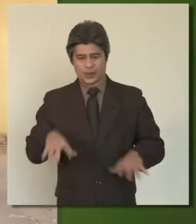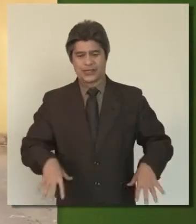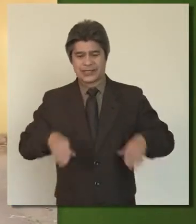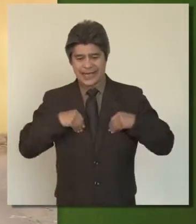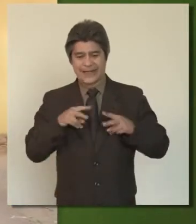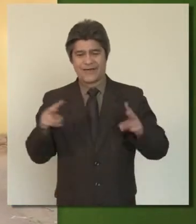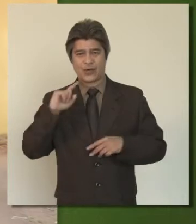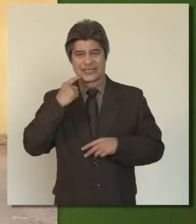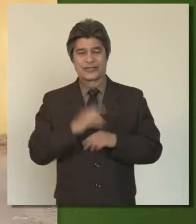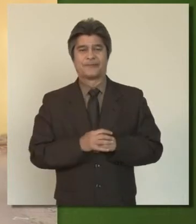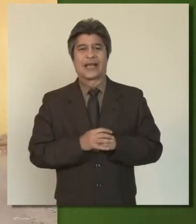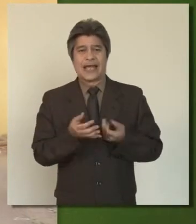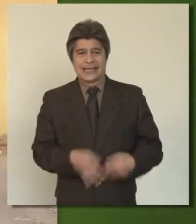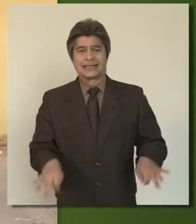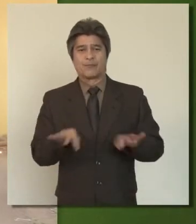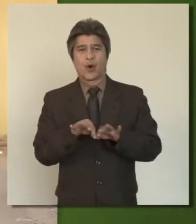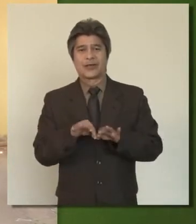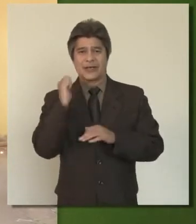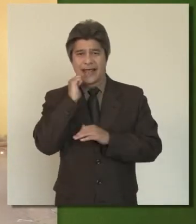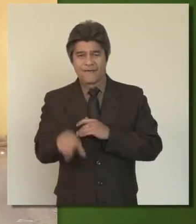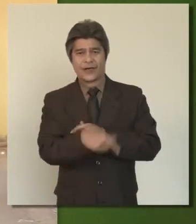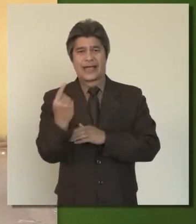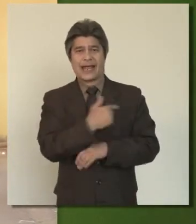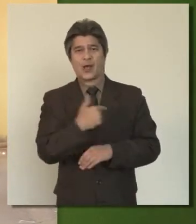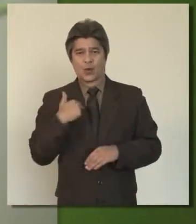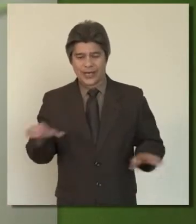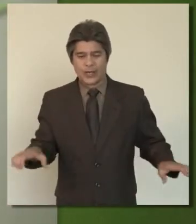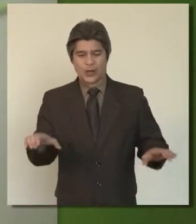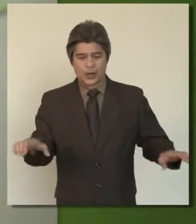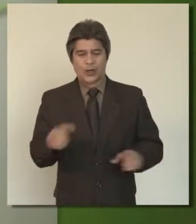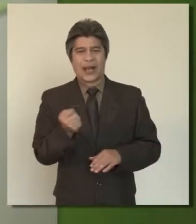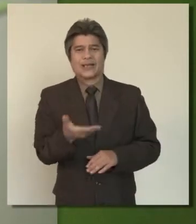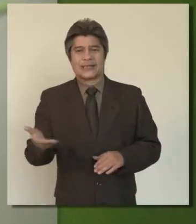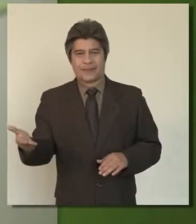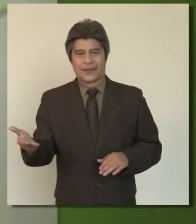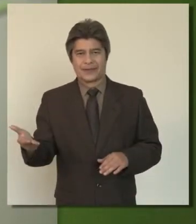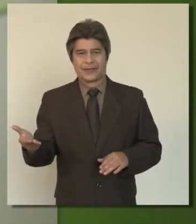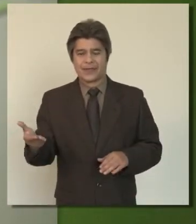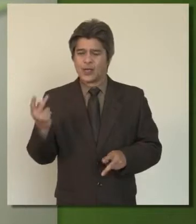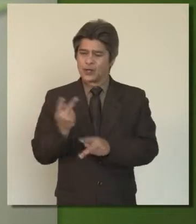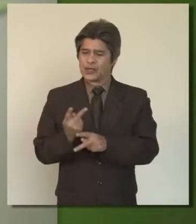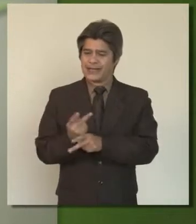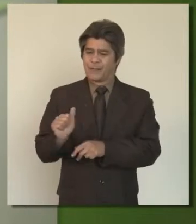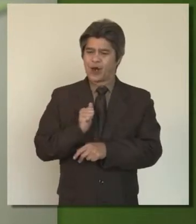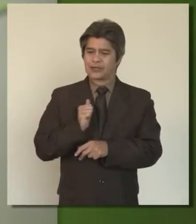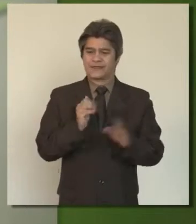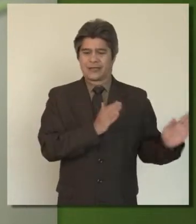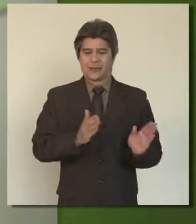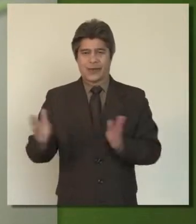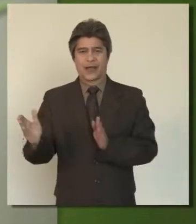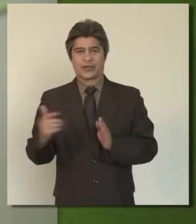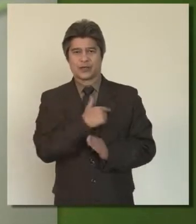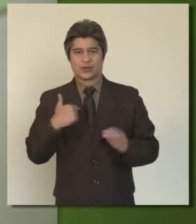all of us should take very seriously. It's important that every day we do a little something to keep